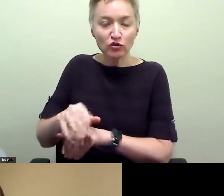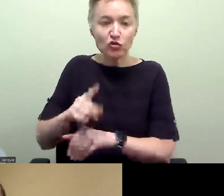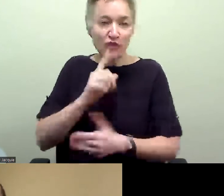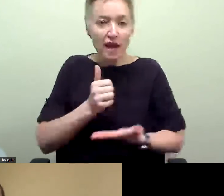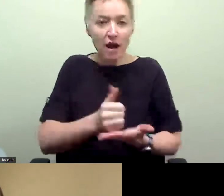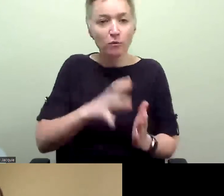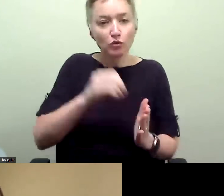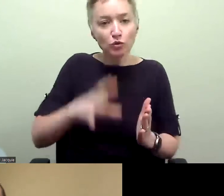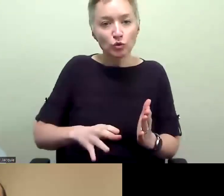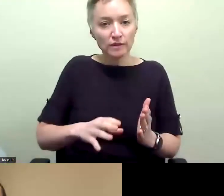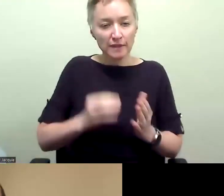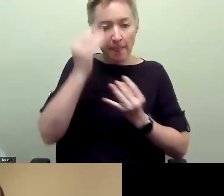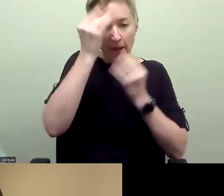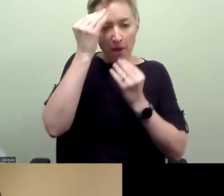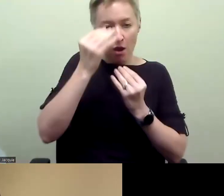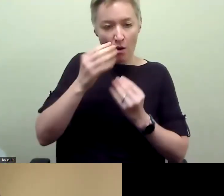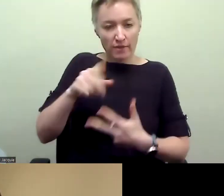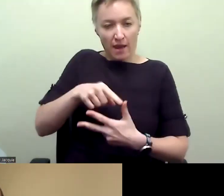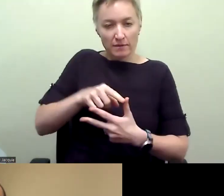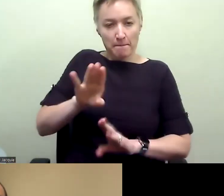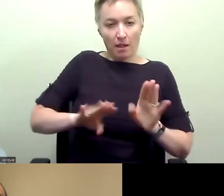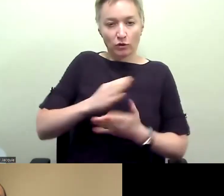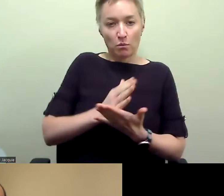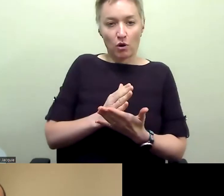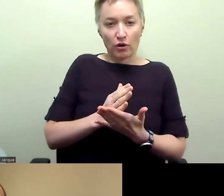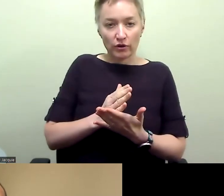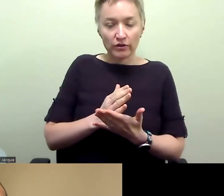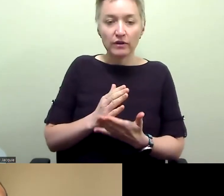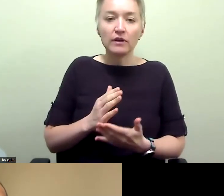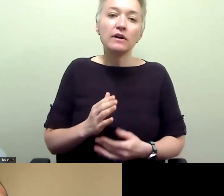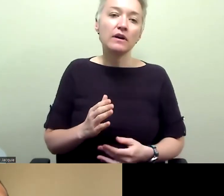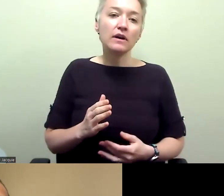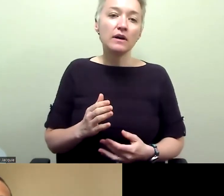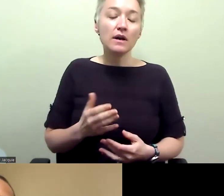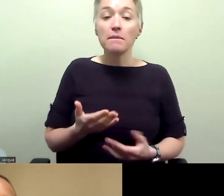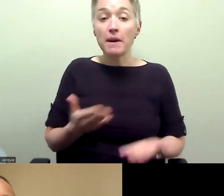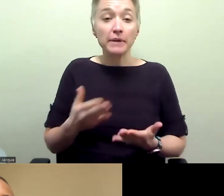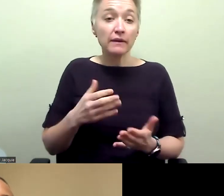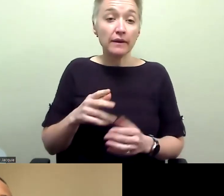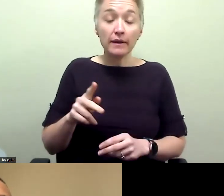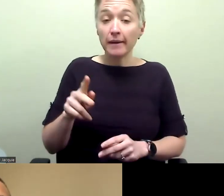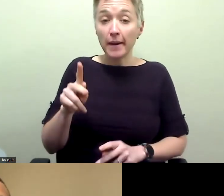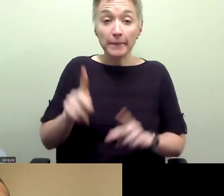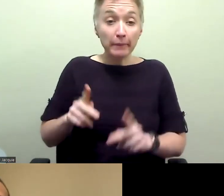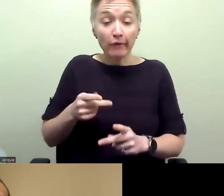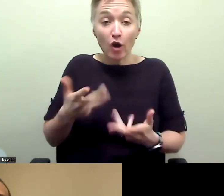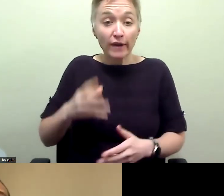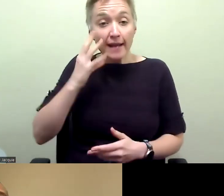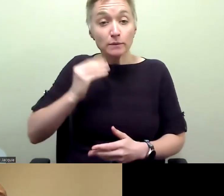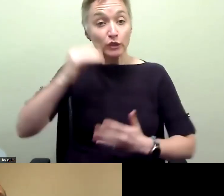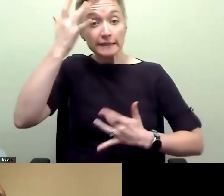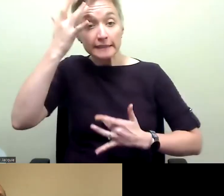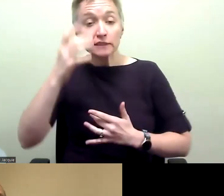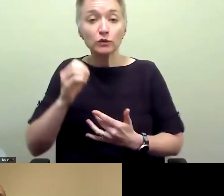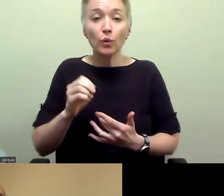more critically about the biological pieces. So, uh, when people are coming in with either disease processes, or if there are other